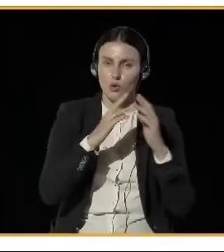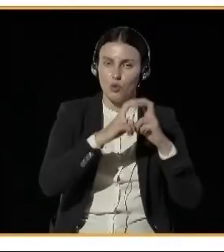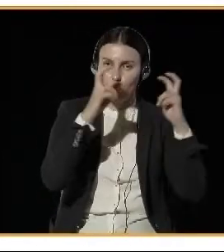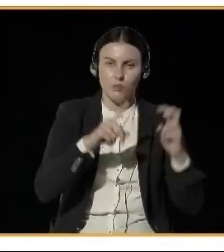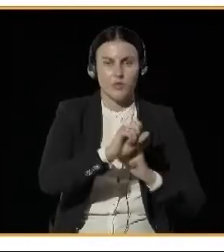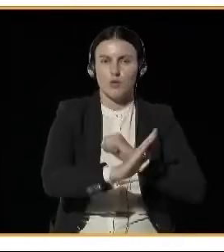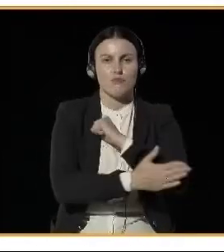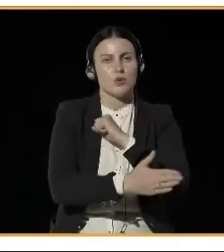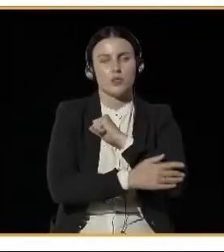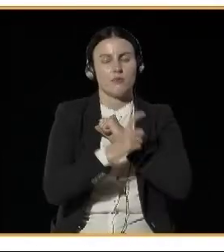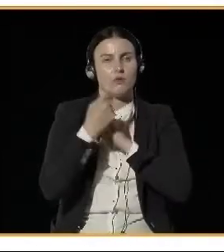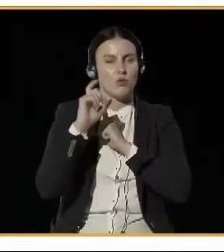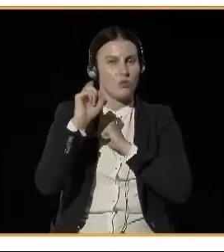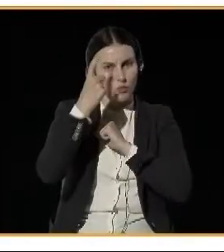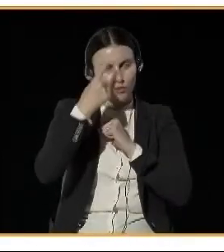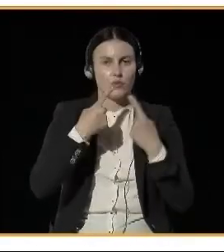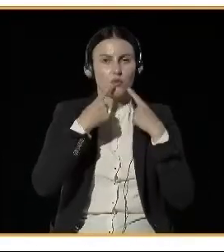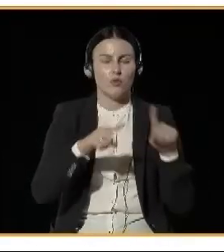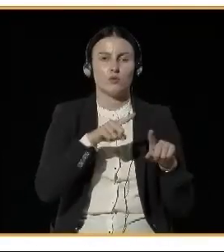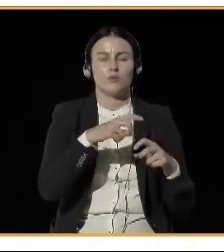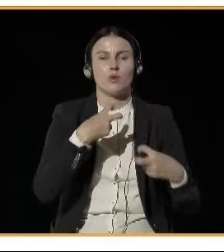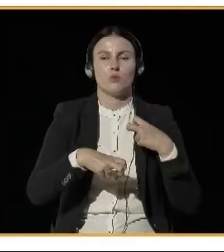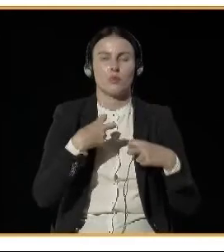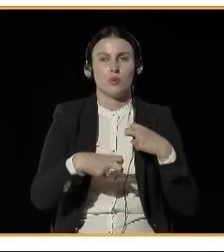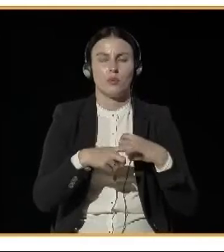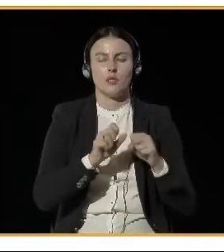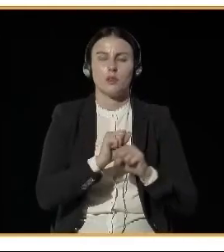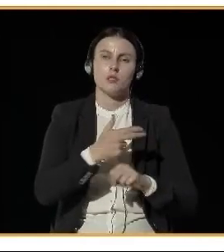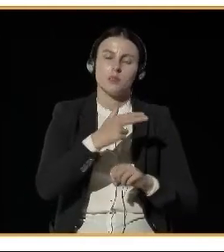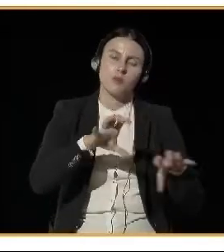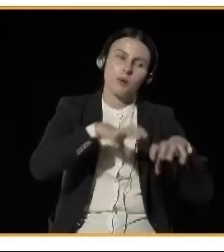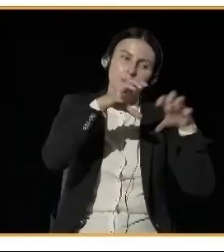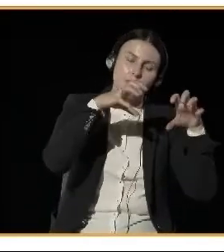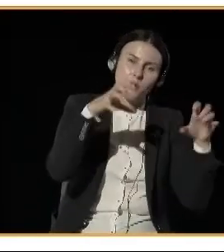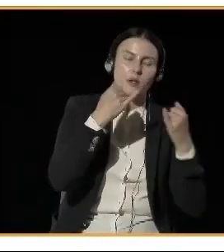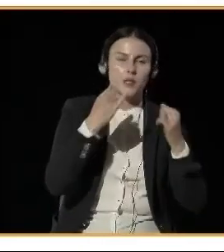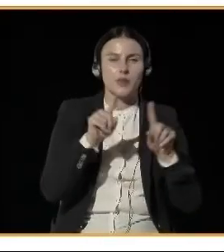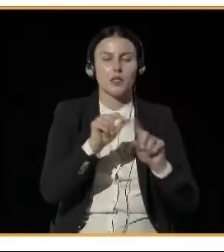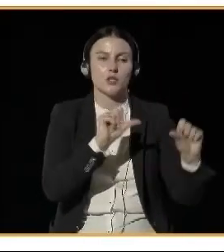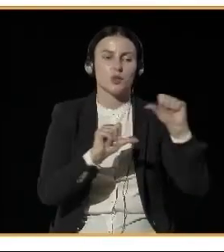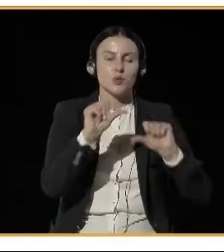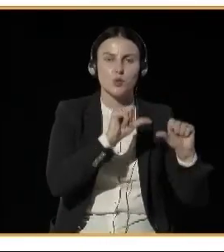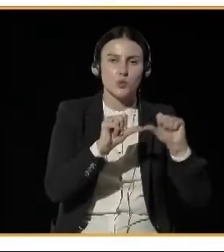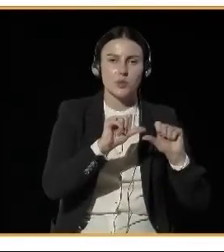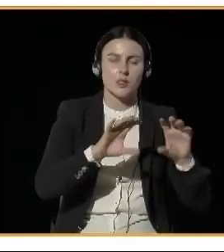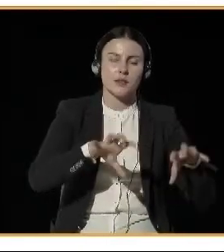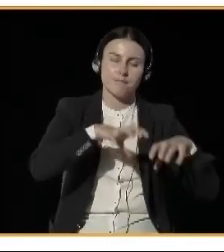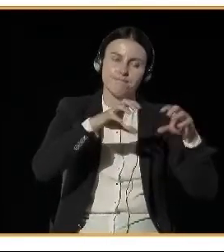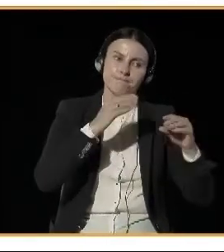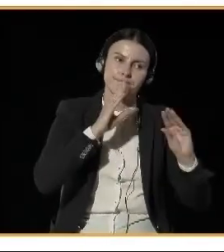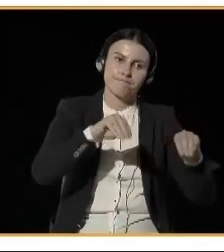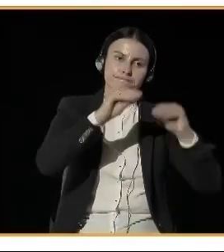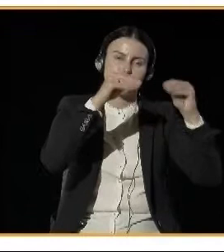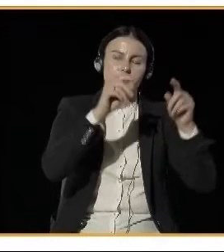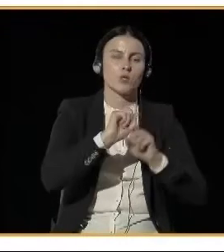14 or 11 for particulate matters. This is very different in